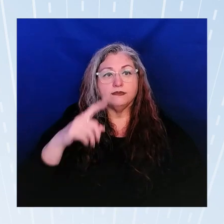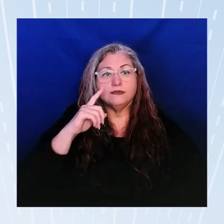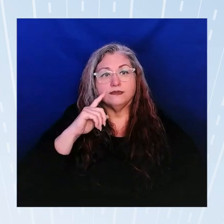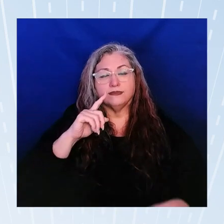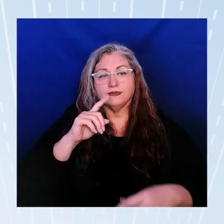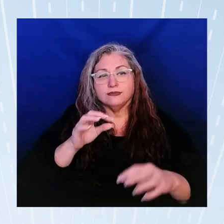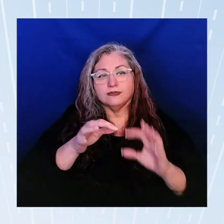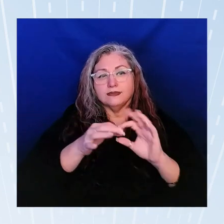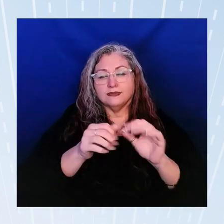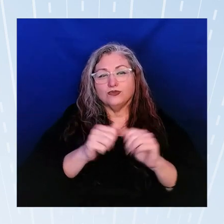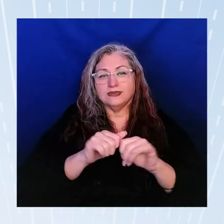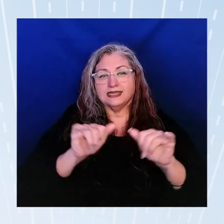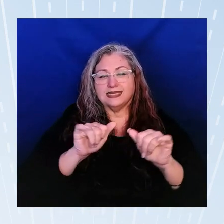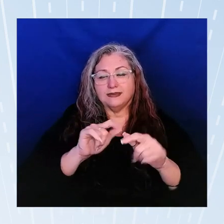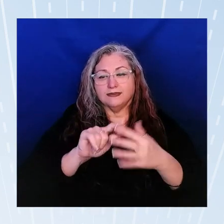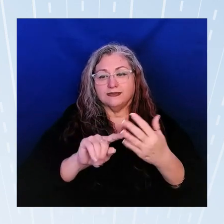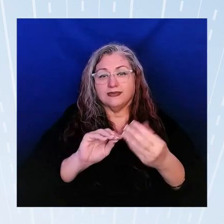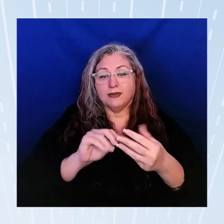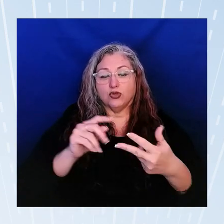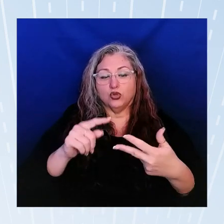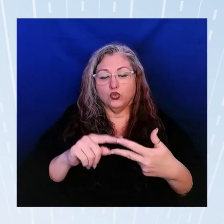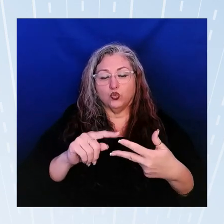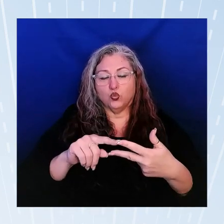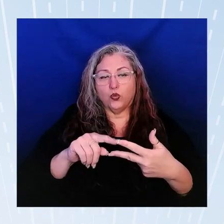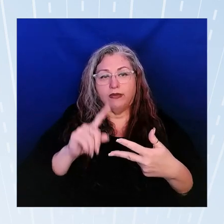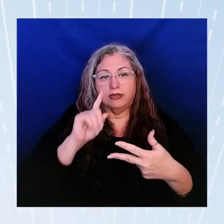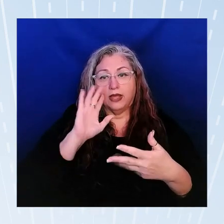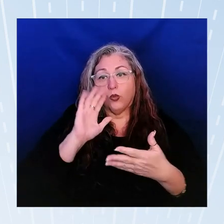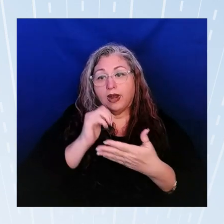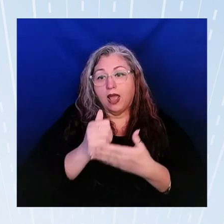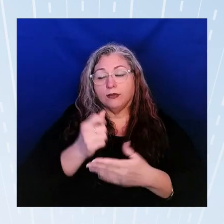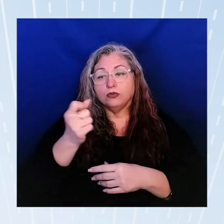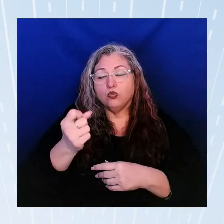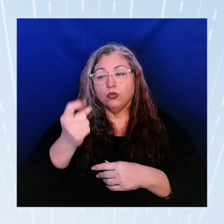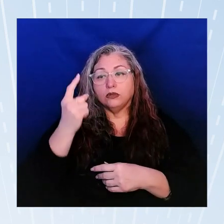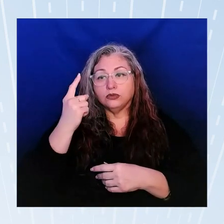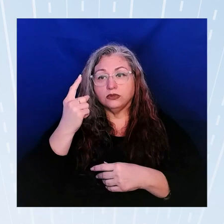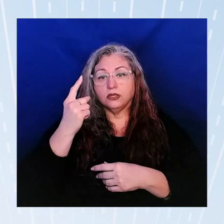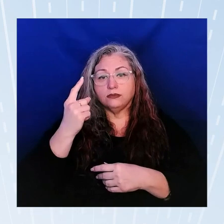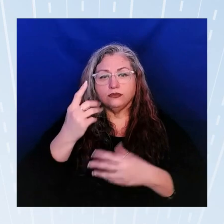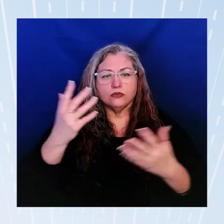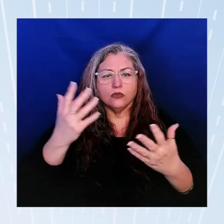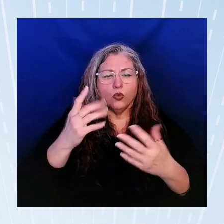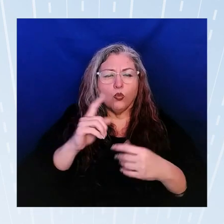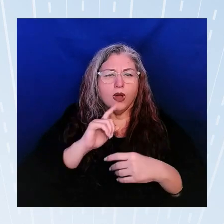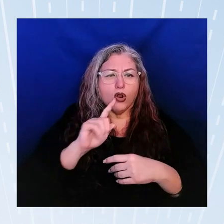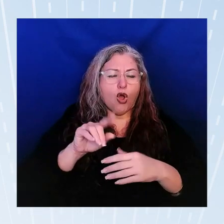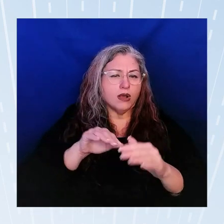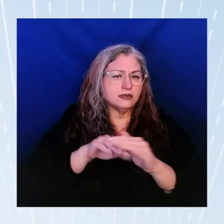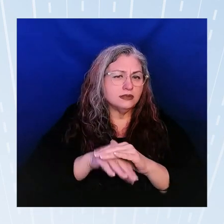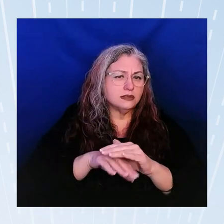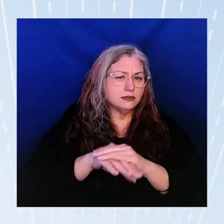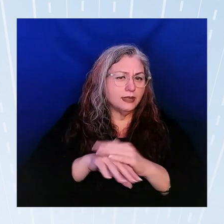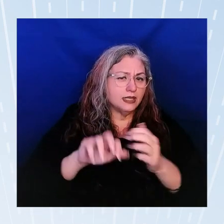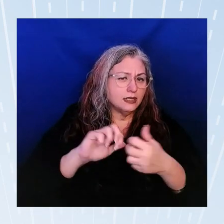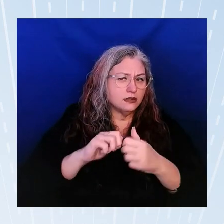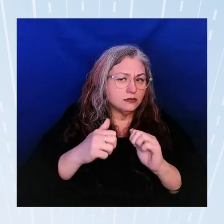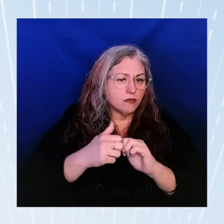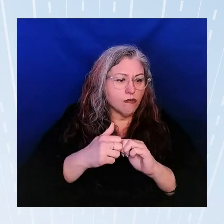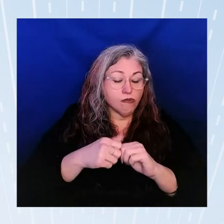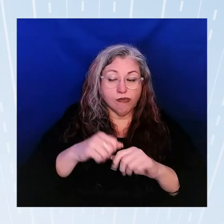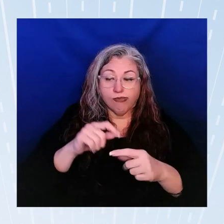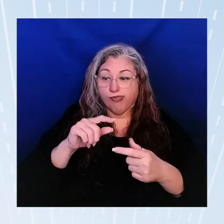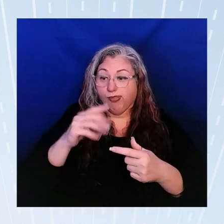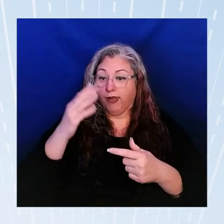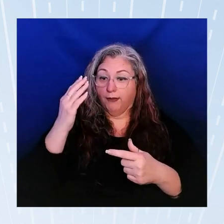lines on item number two I think it would be helpful to understand what are the accessibility issues is it because